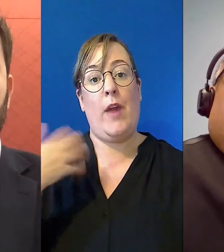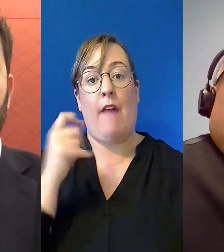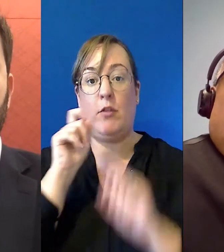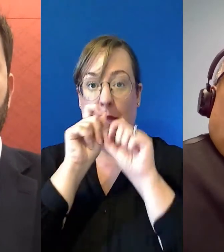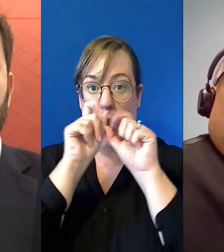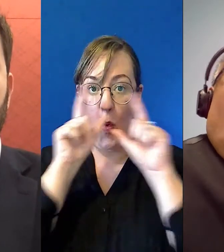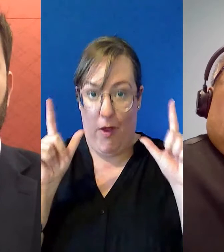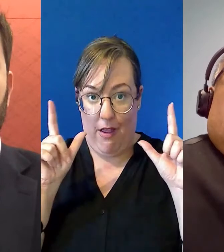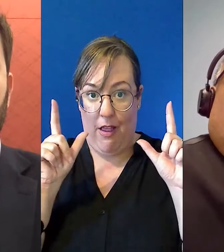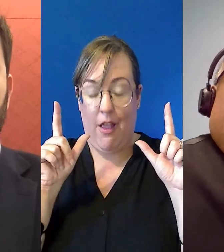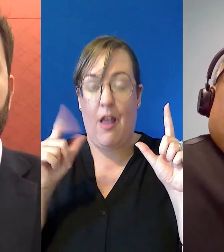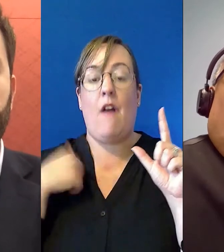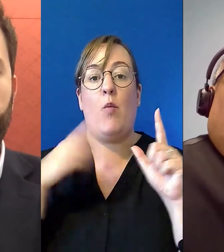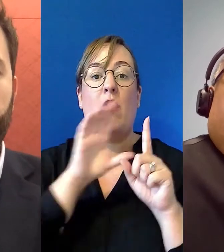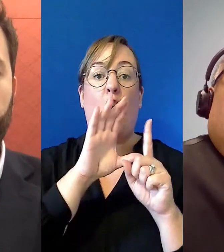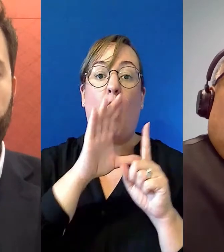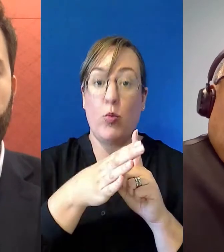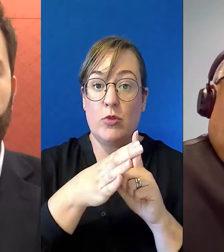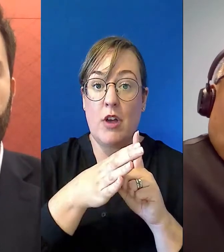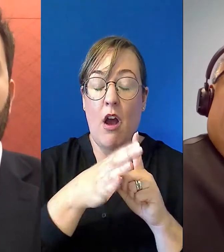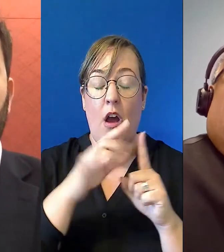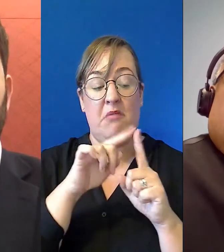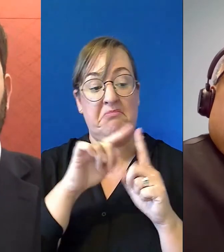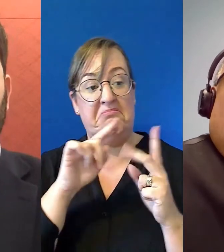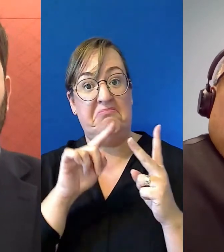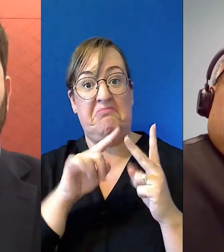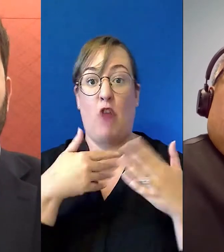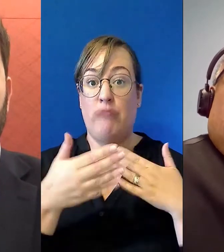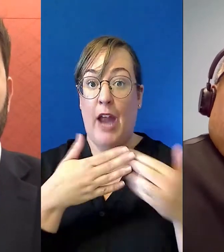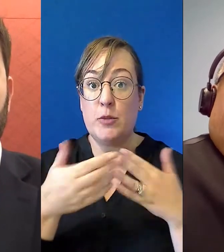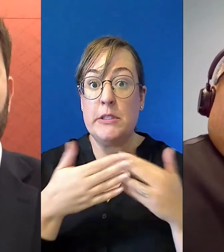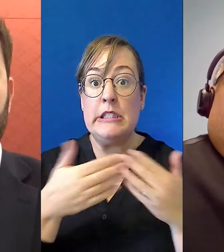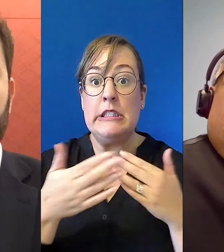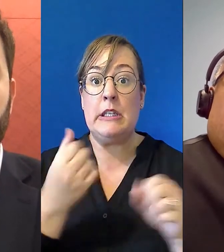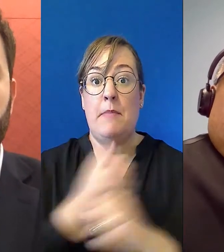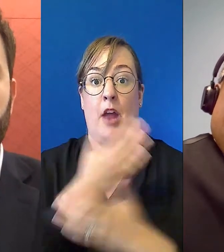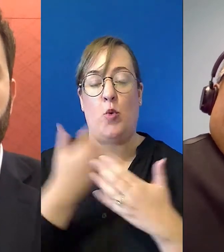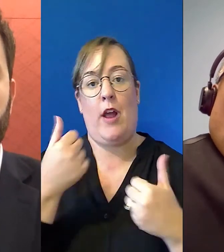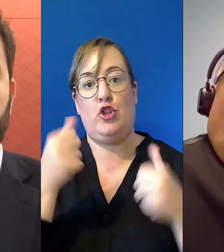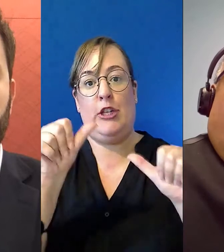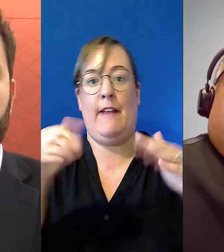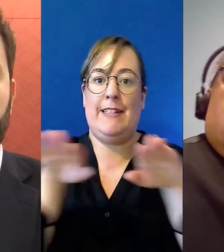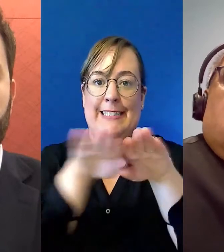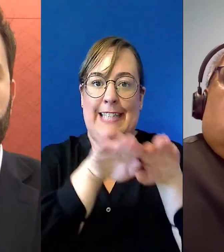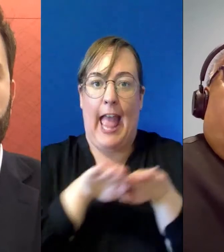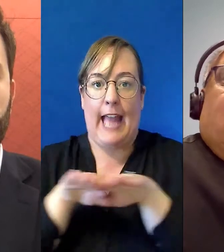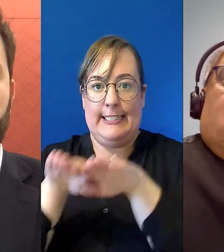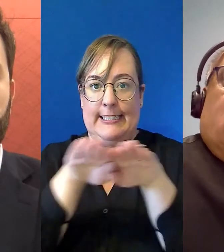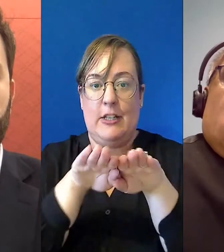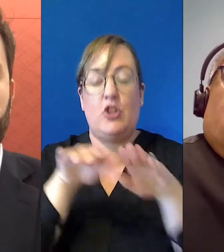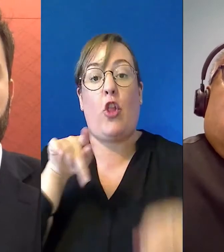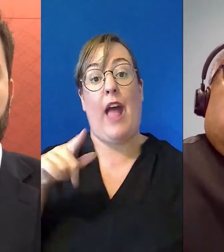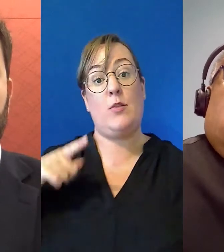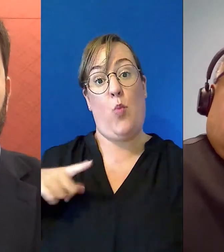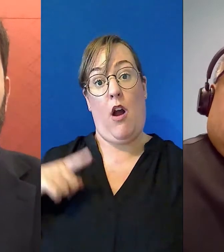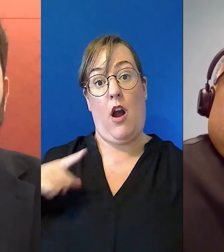ambit of cultures, ambit of arrangements to achieve that. So there are why's. Do we value